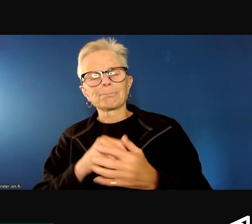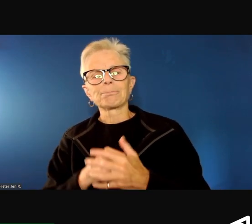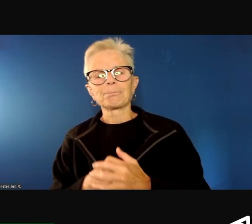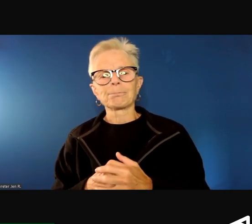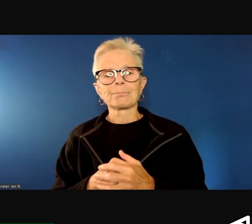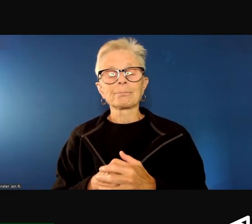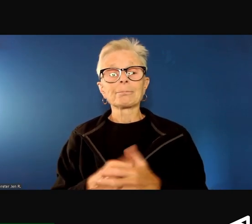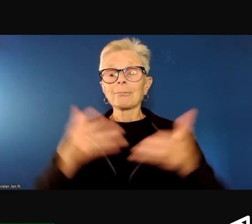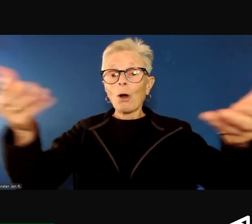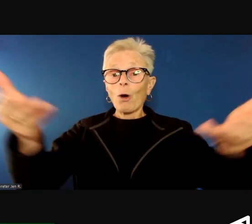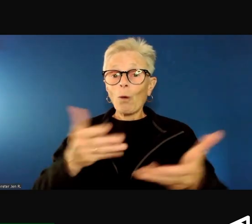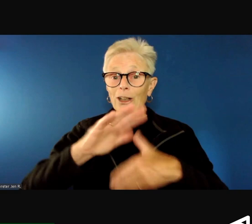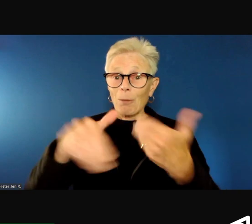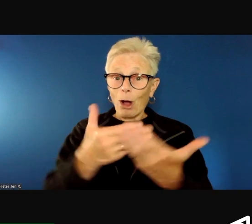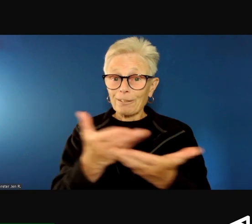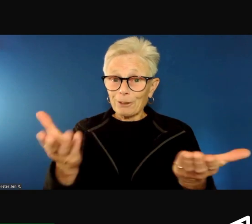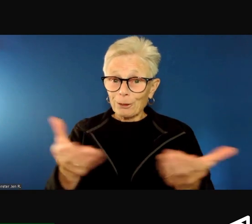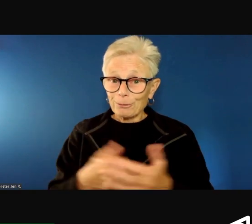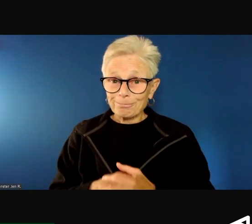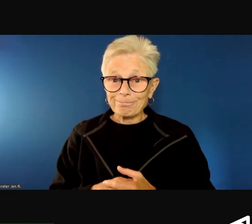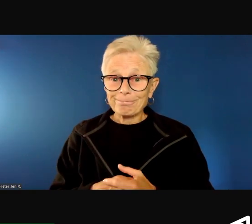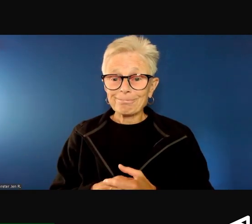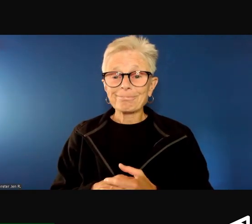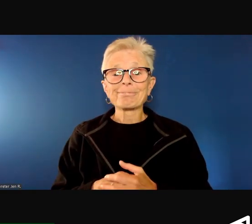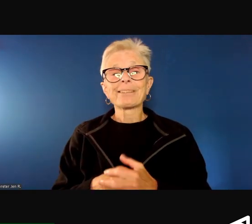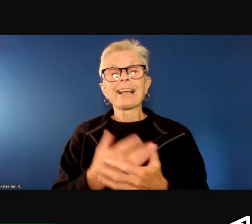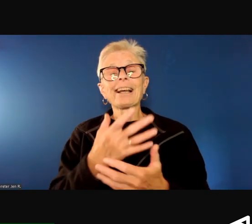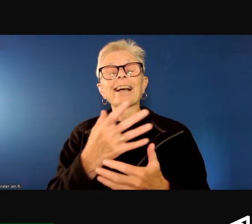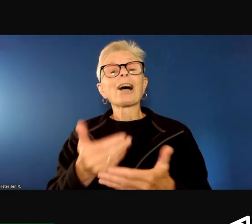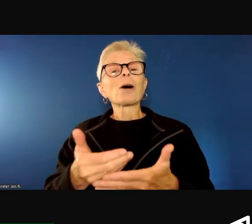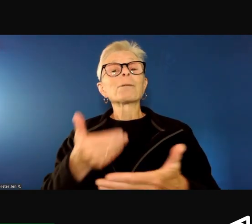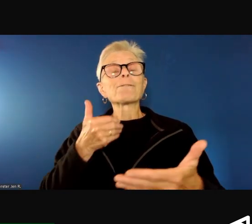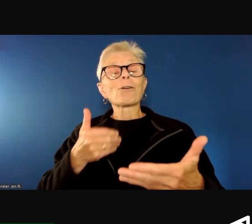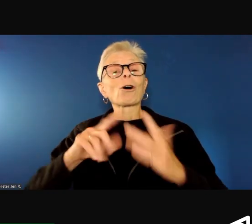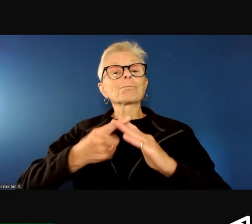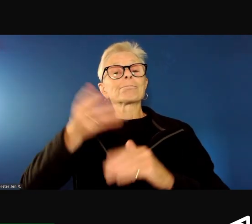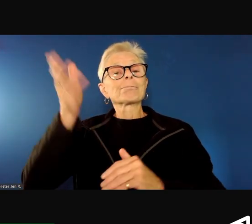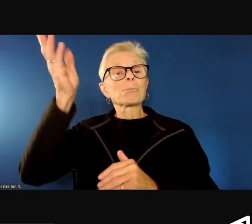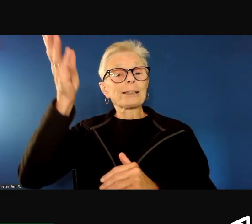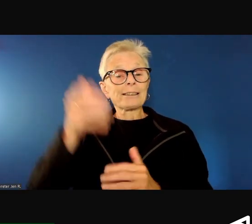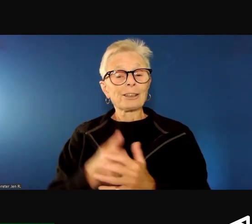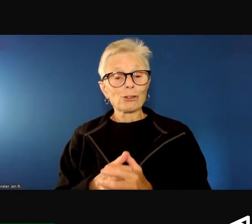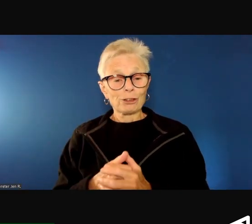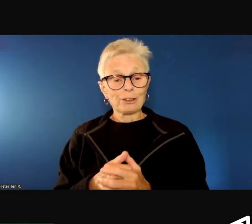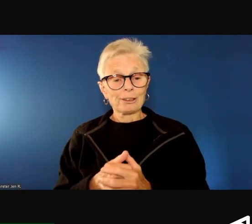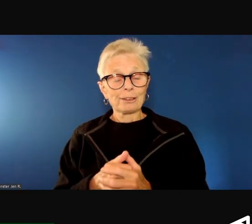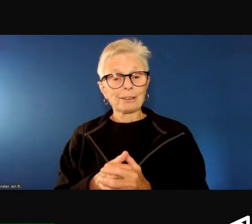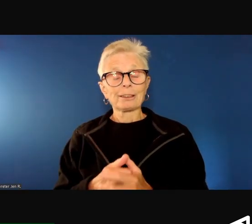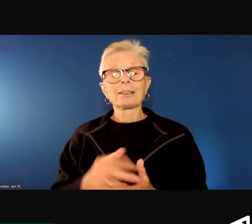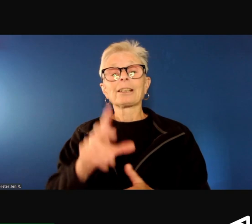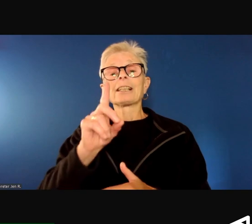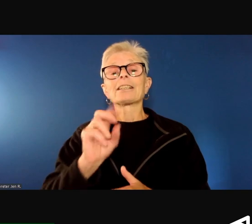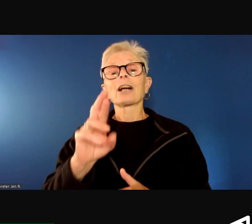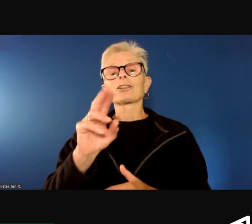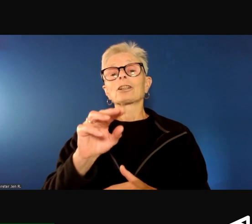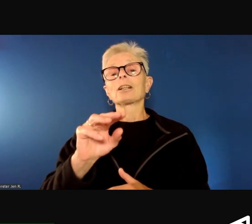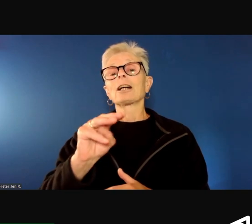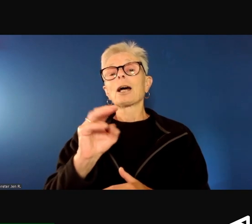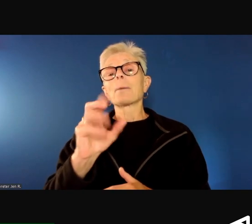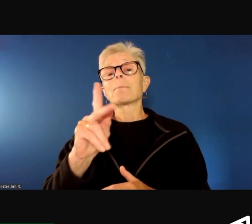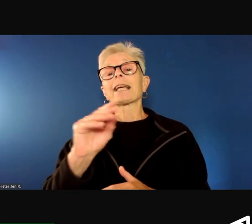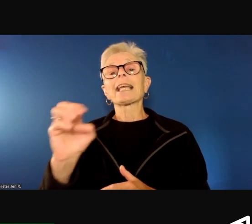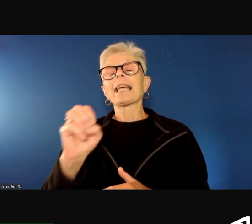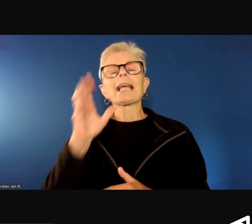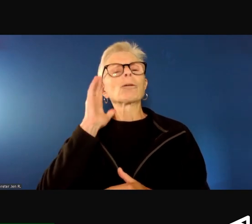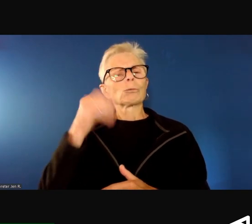Welcome all. And now, before our presentation begins, Dr. McKee is going to make a